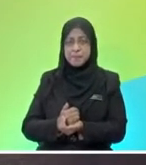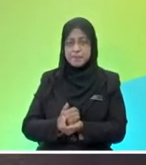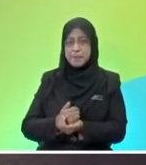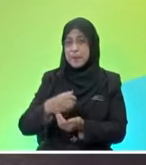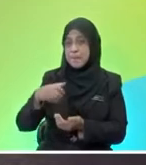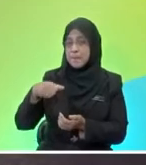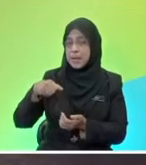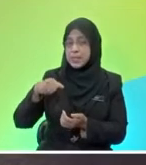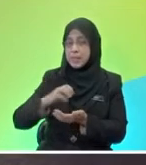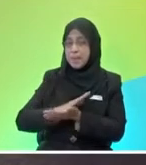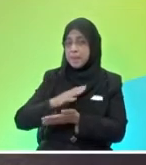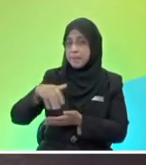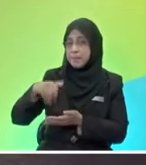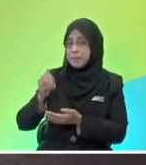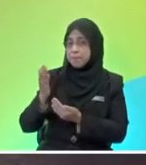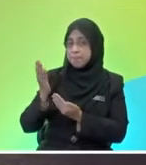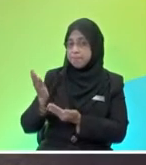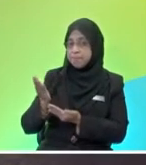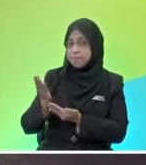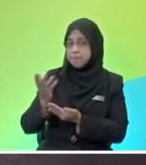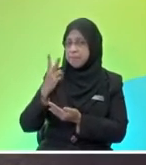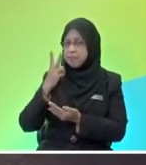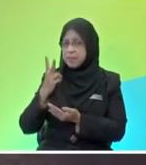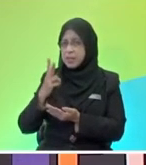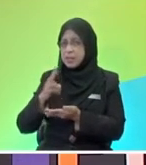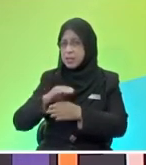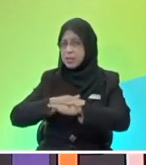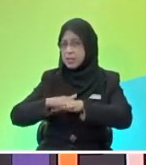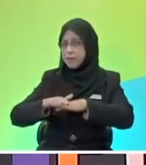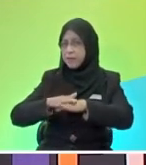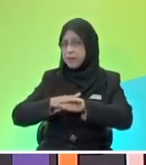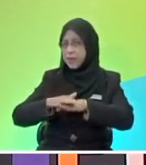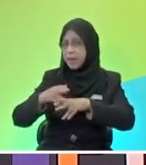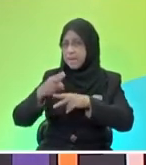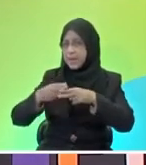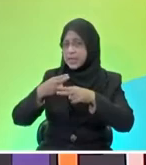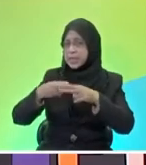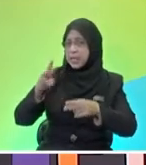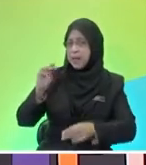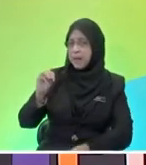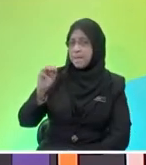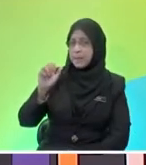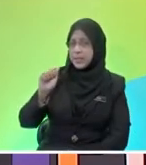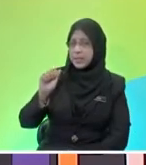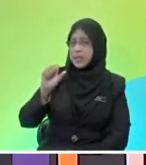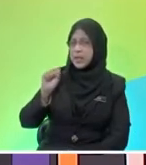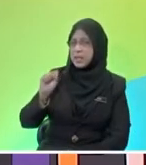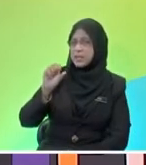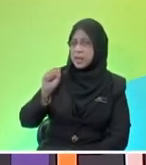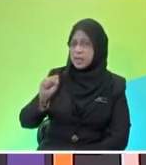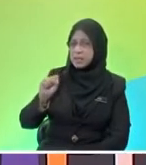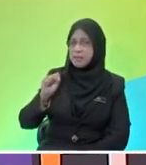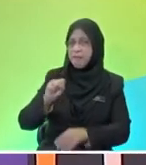Okay, so we tested for type of surface. Now we are testing for mass. Yes. Yes. How would mass affect friction? Yes.